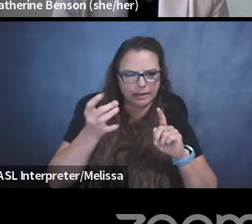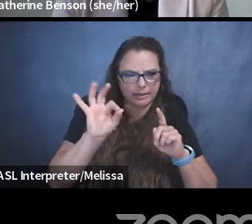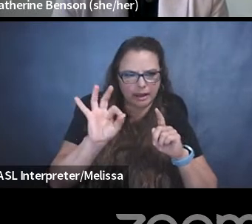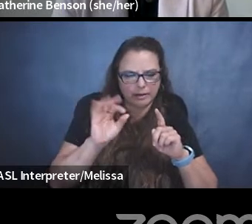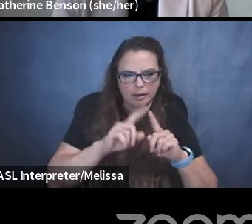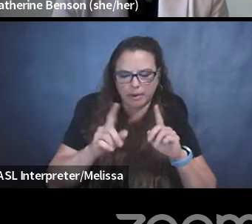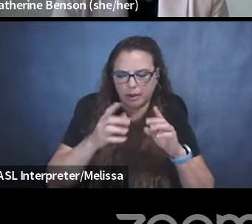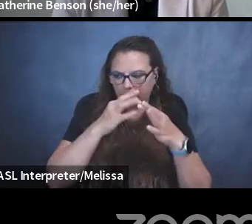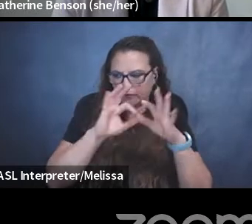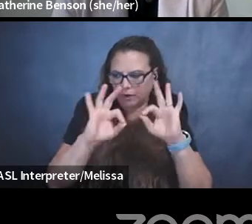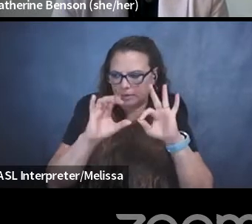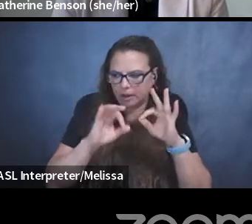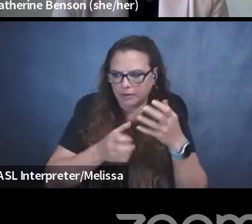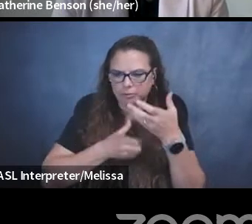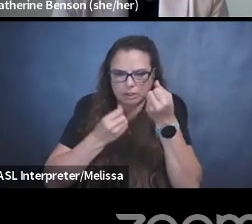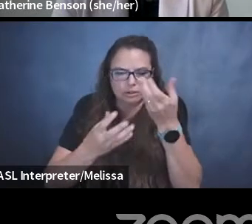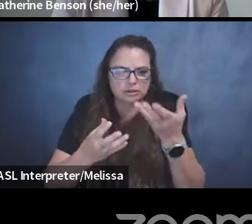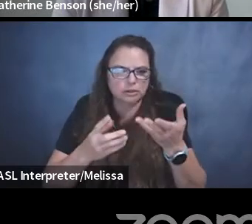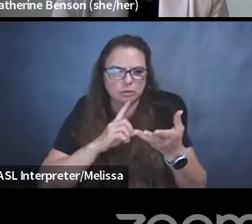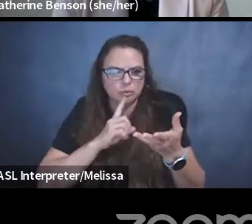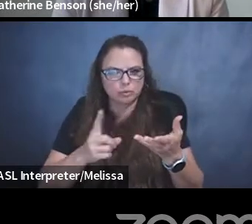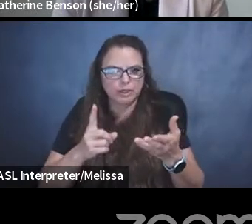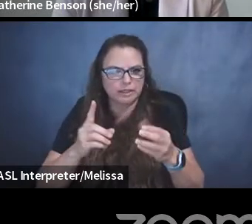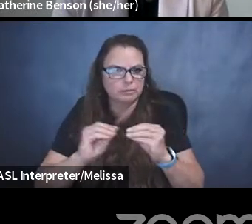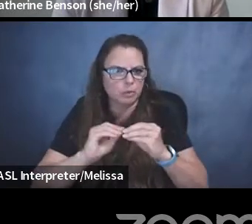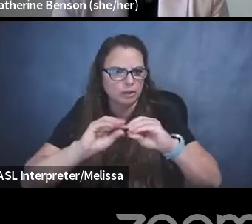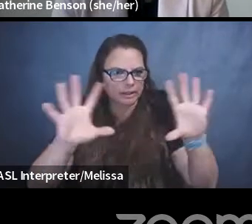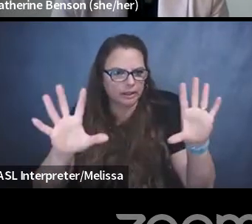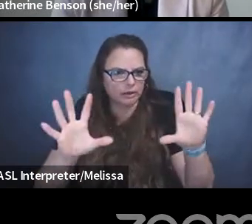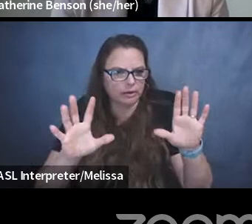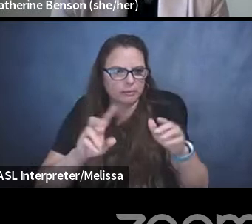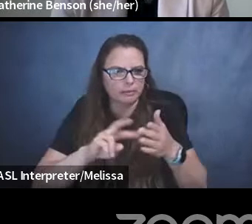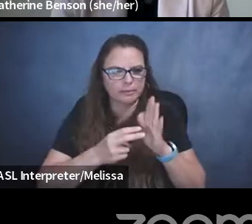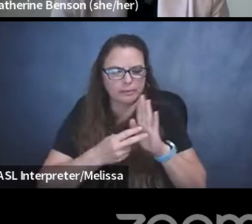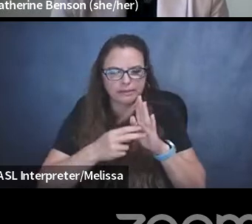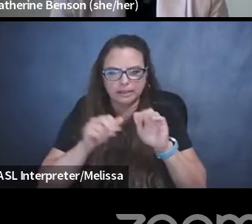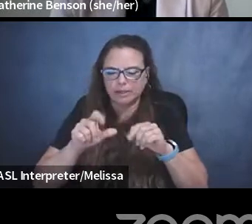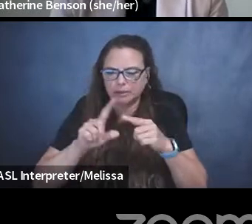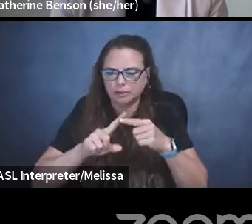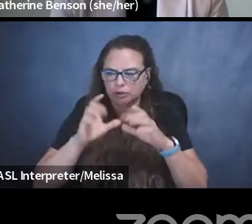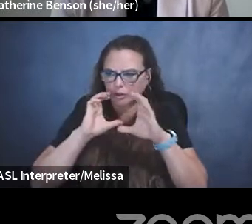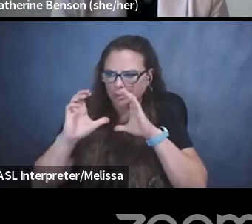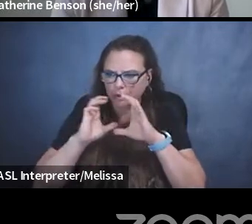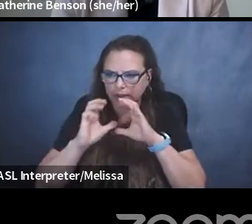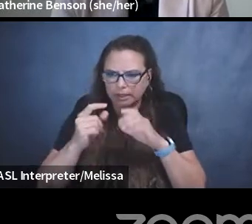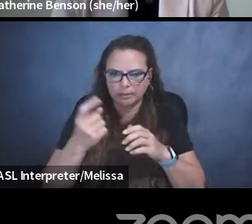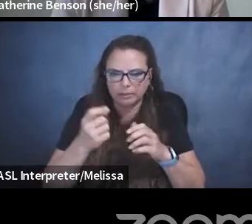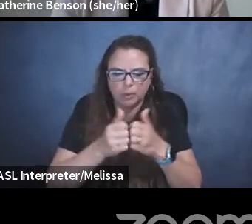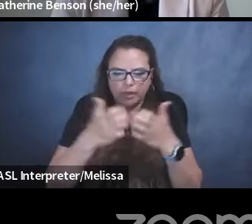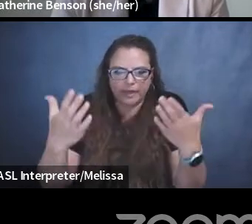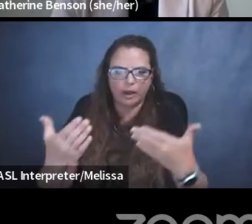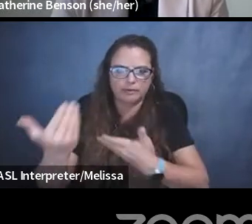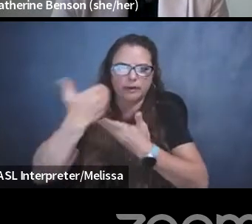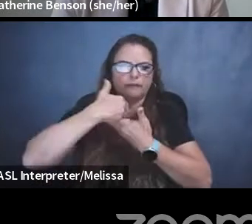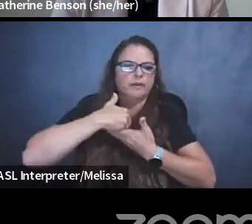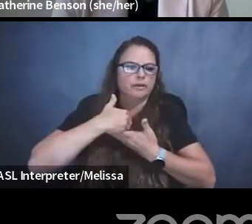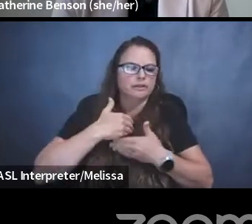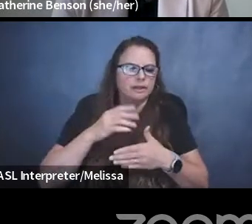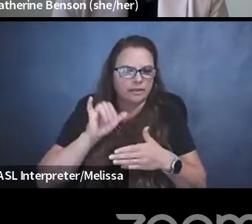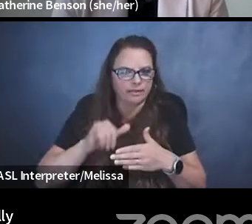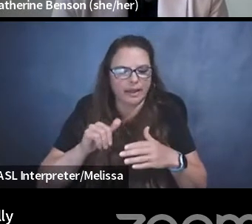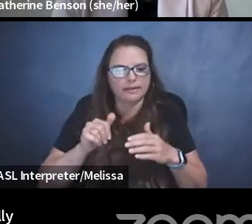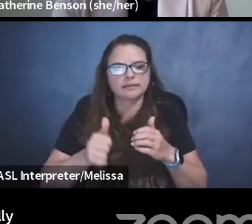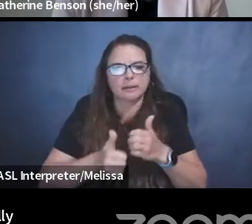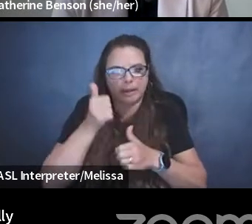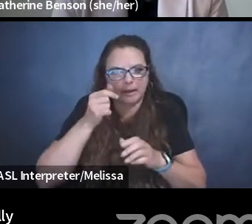just generally refers to the ability to communicate something without interference. And I think that's the main point across all